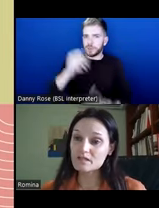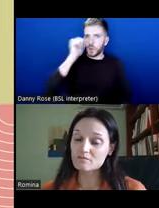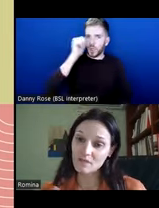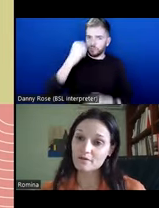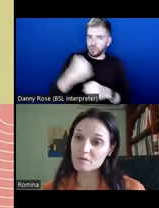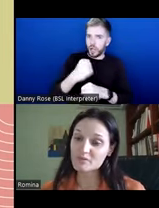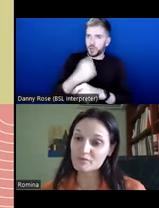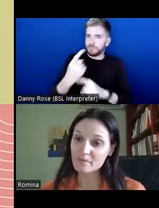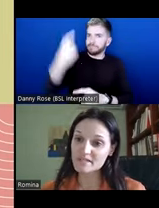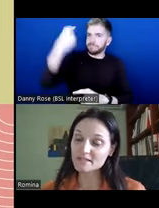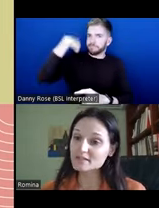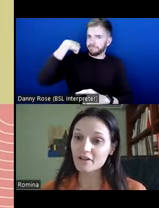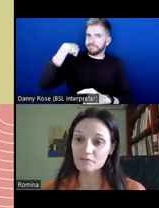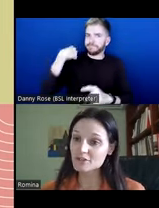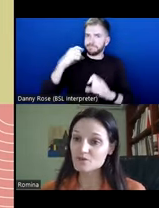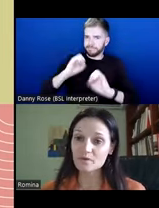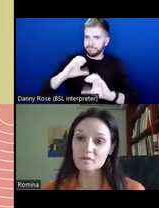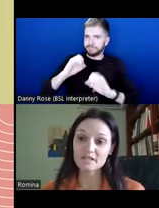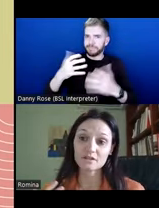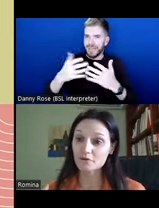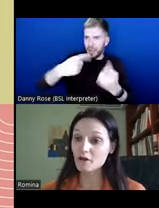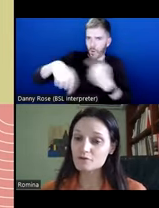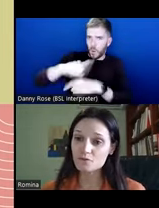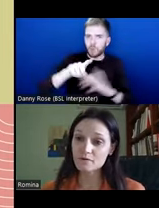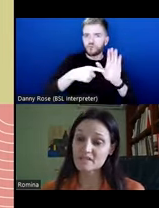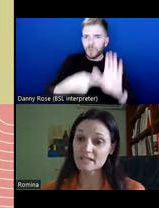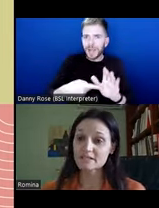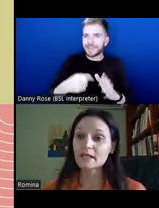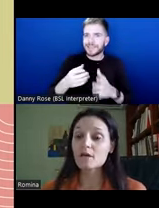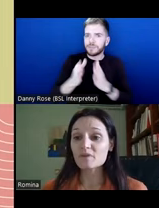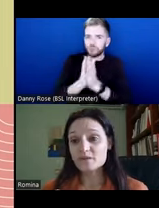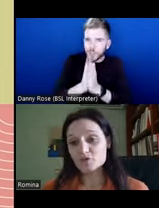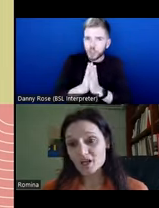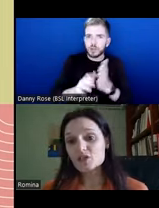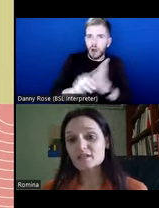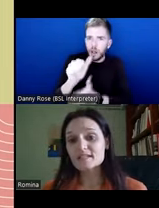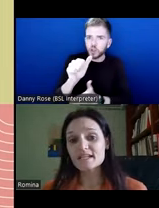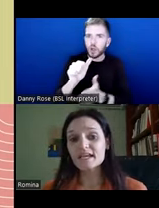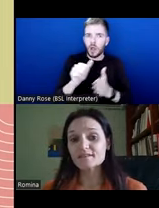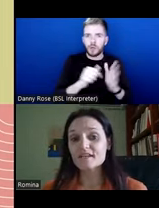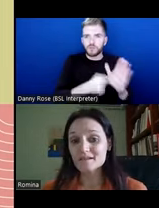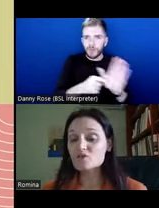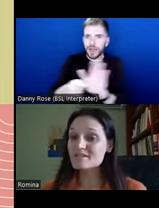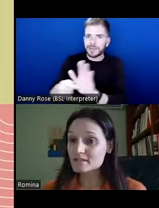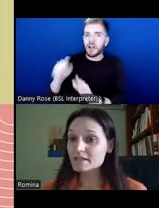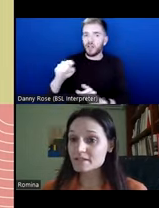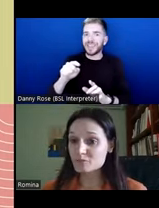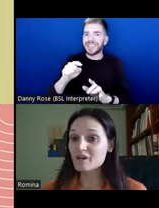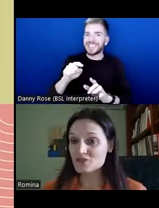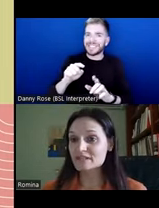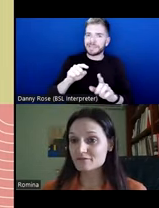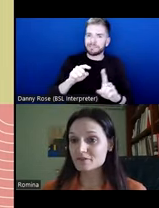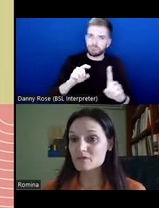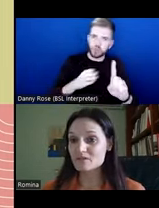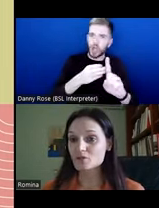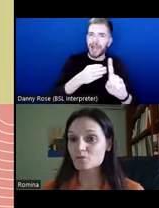way these other peoples were represented, other religions were represented, other cultures were represented. But these projections and assumptions still underpin